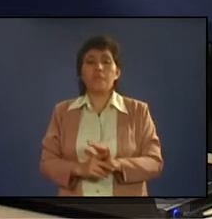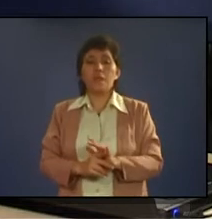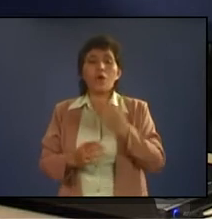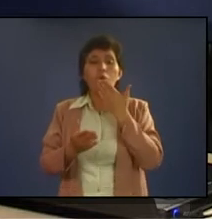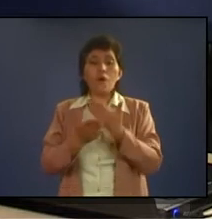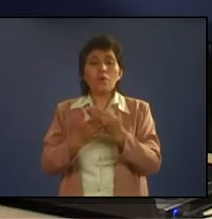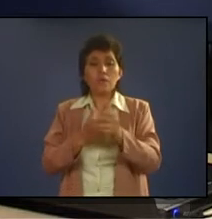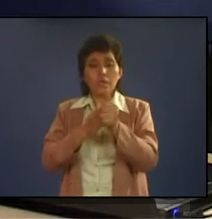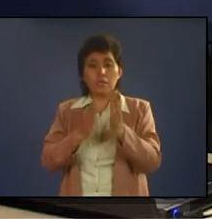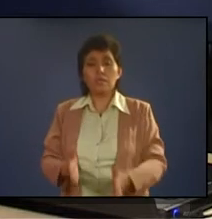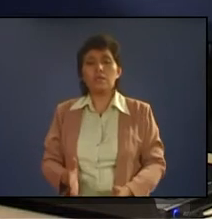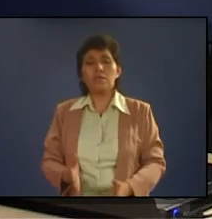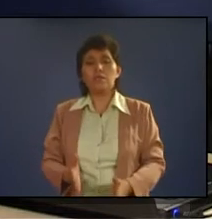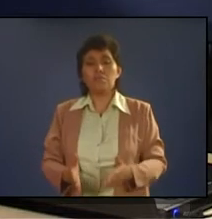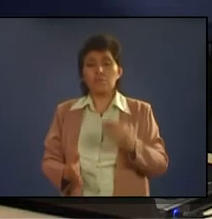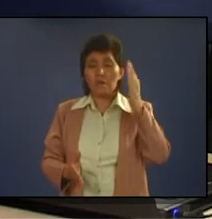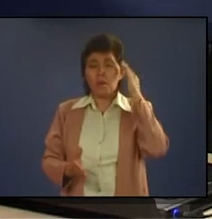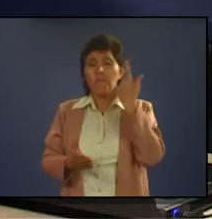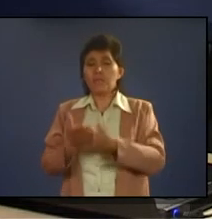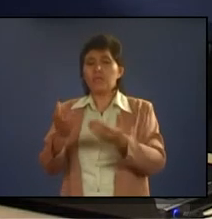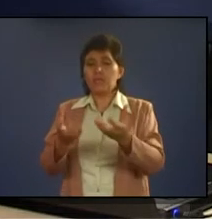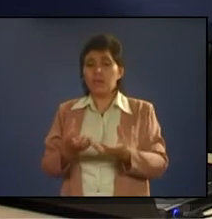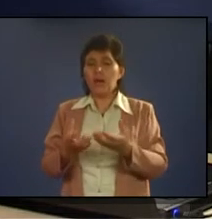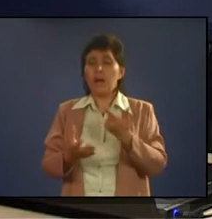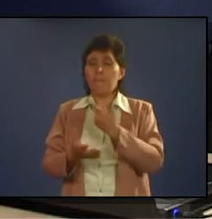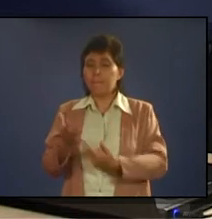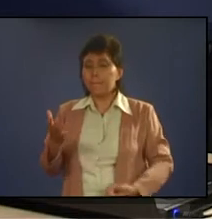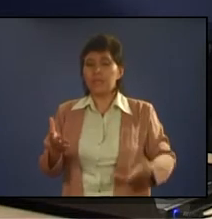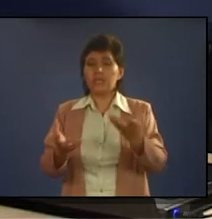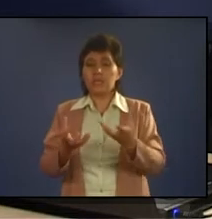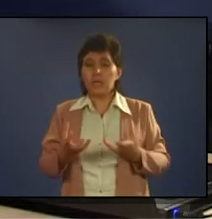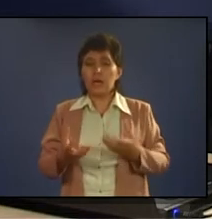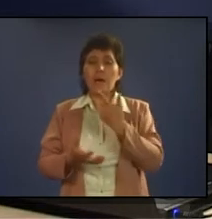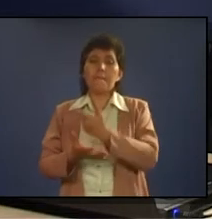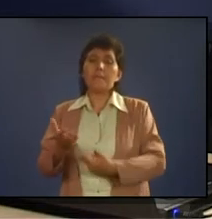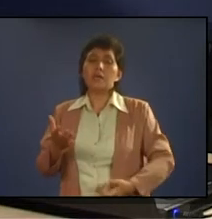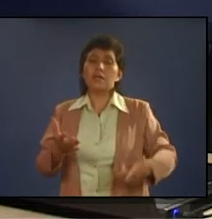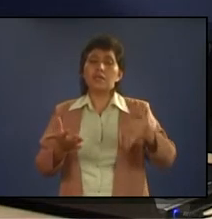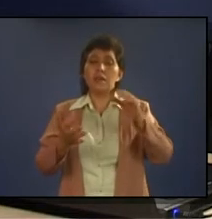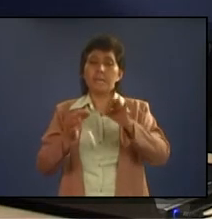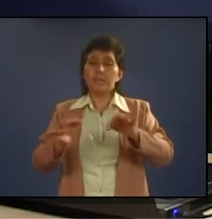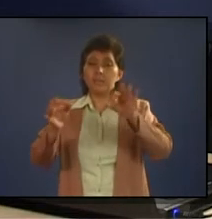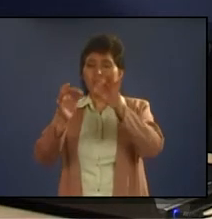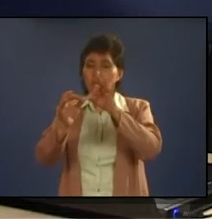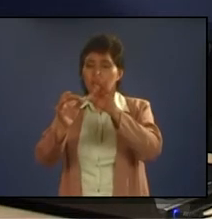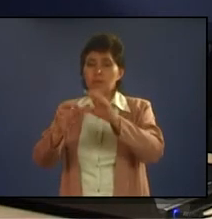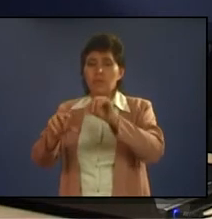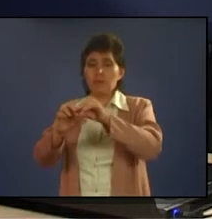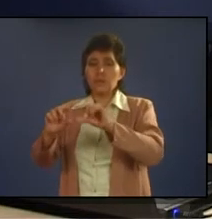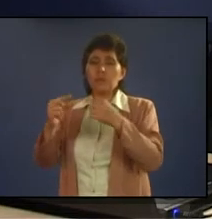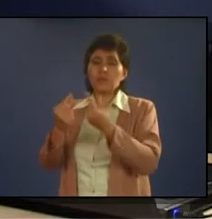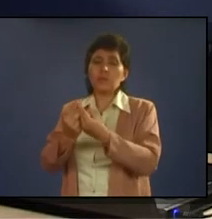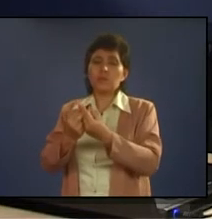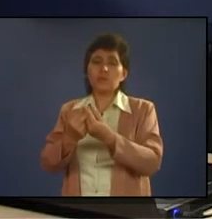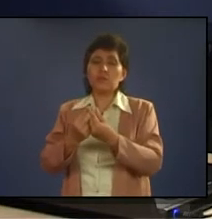wants what he or she wants what is the purpose of that group and what he or she exists